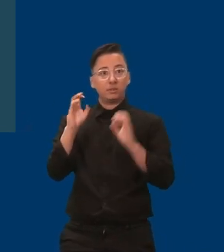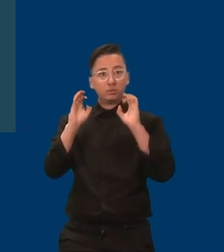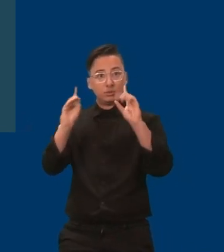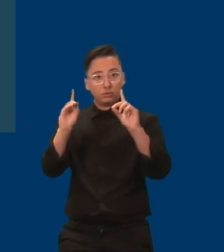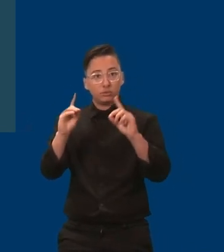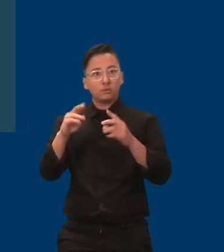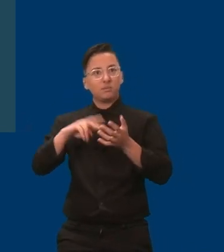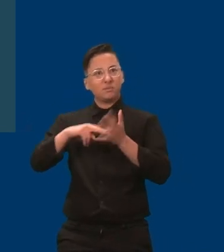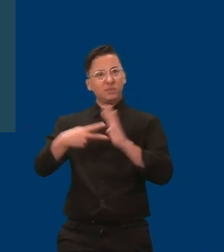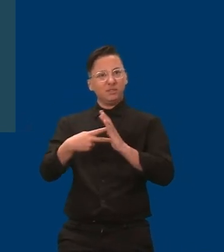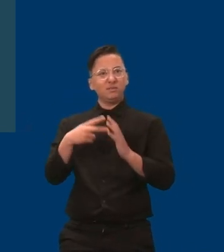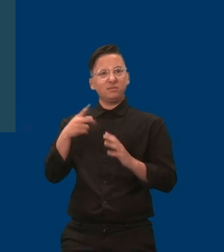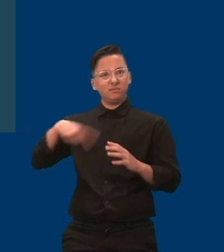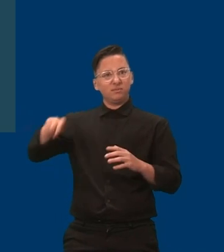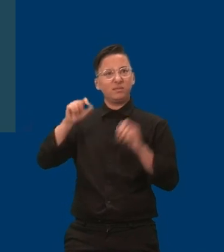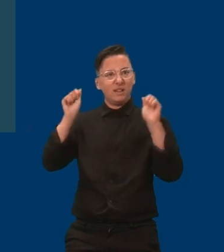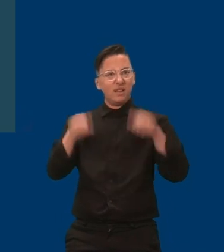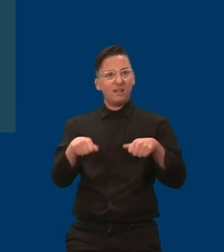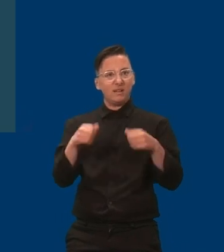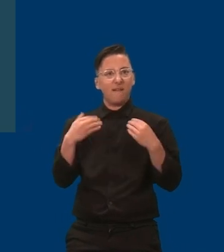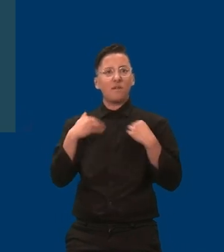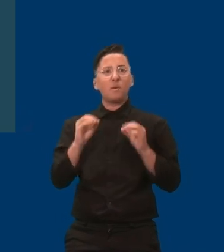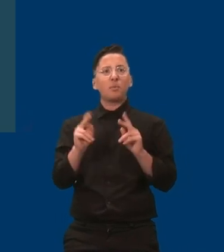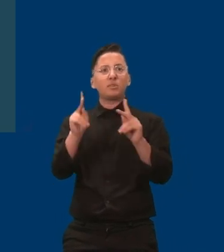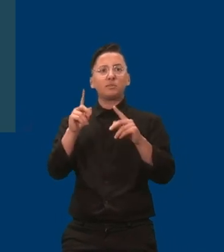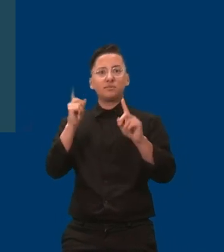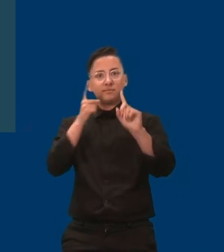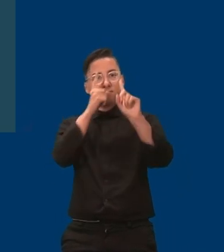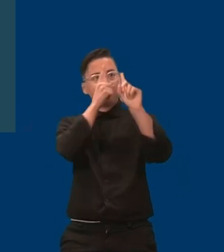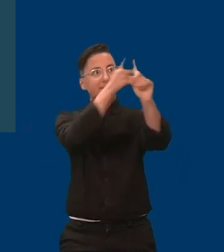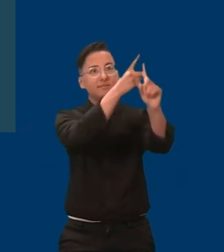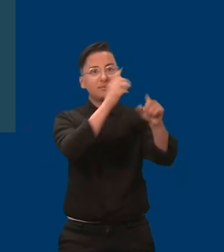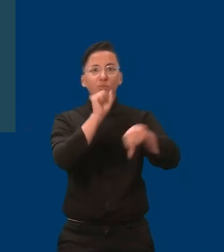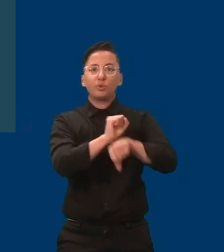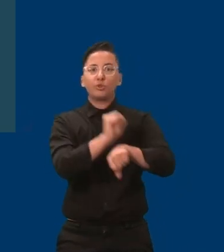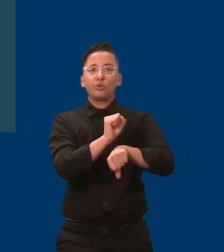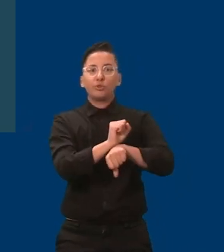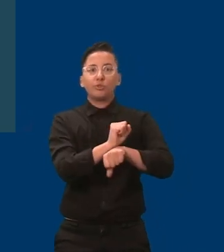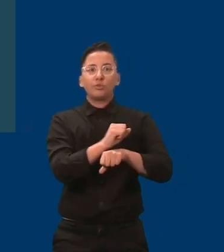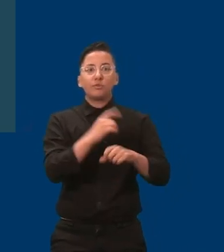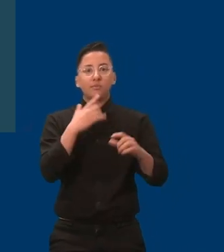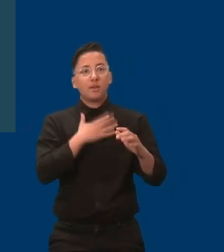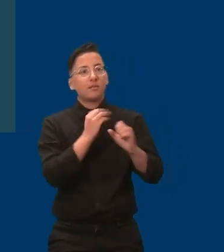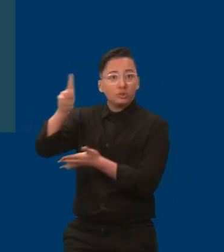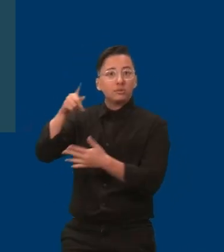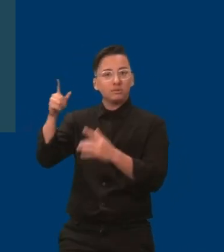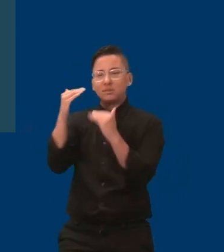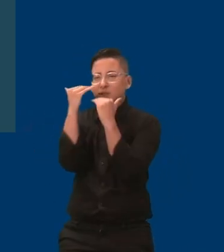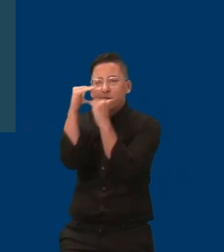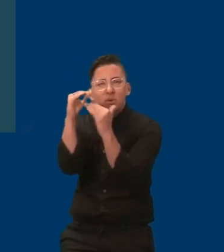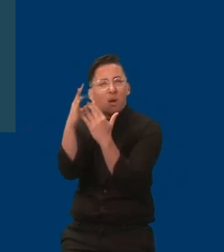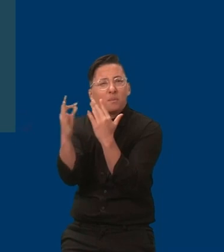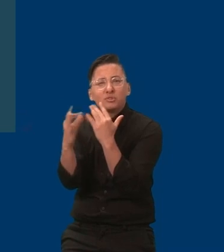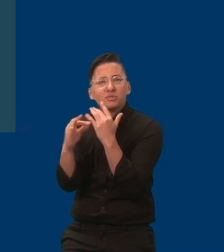pursue their careers, live the life of their choice, and more fully contribute to their communities. We are advocating for the